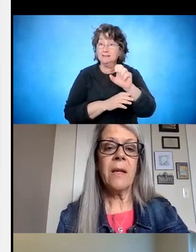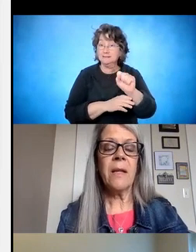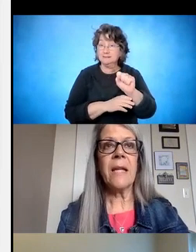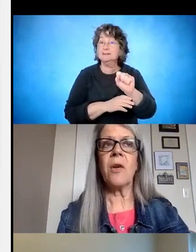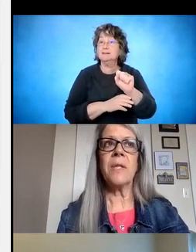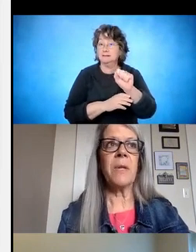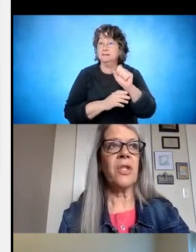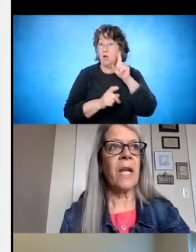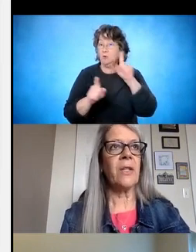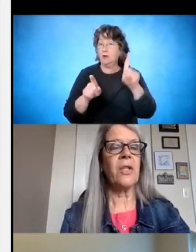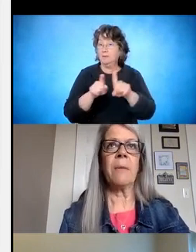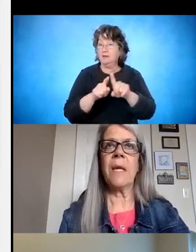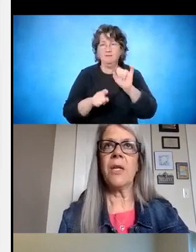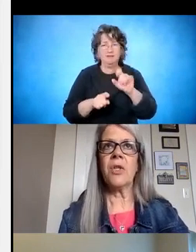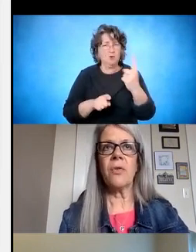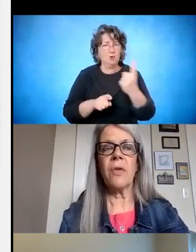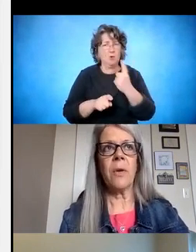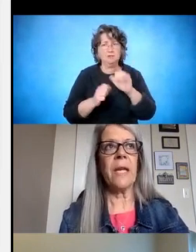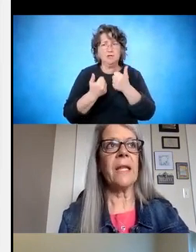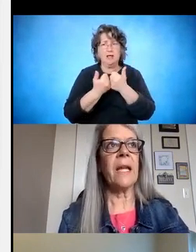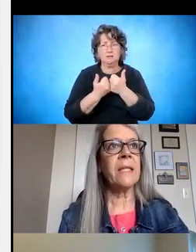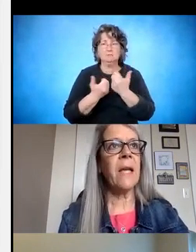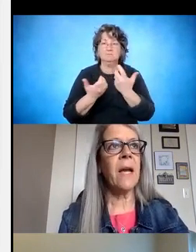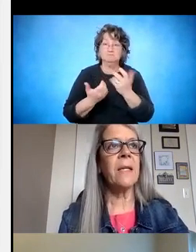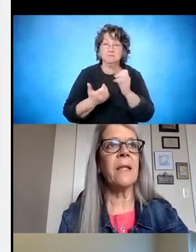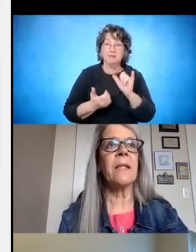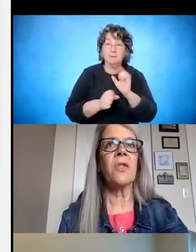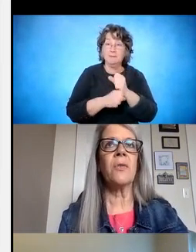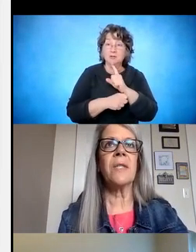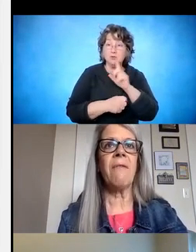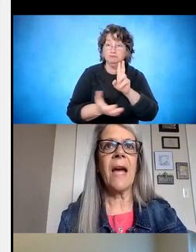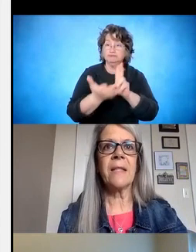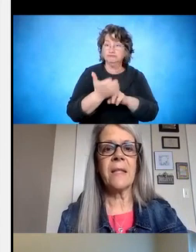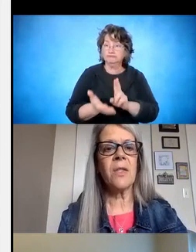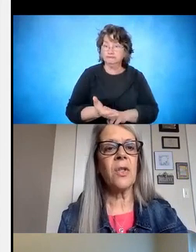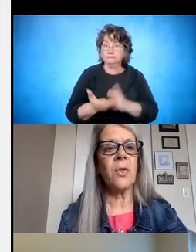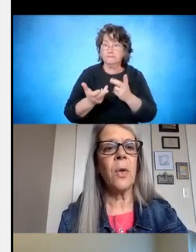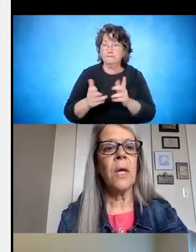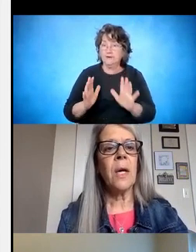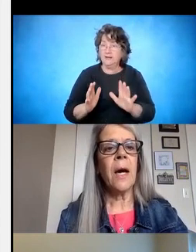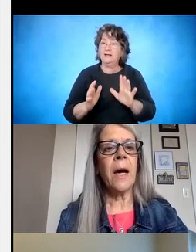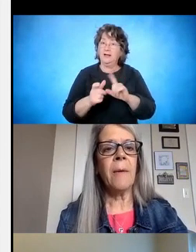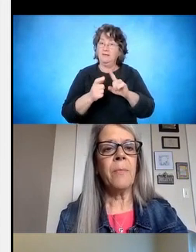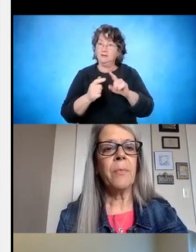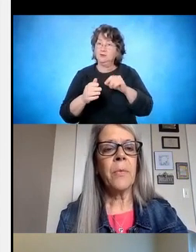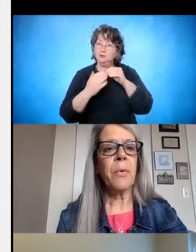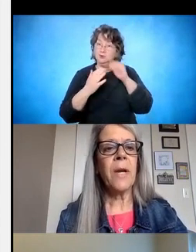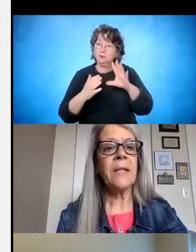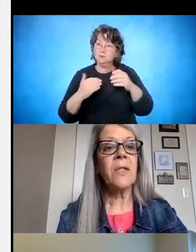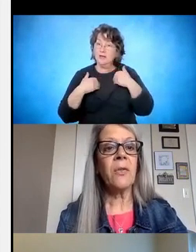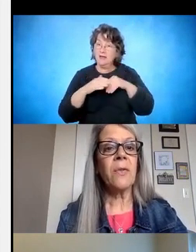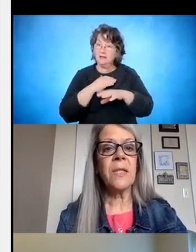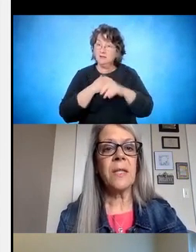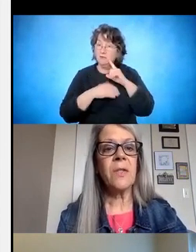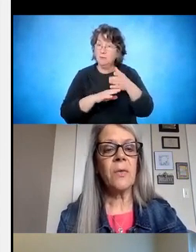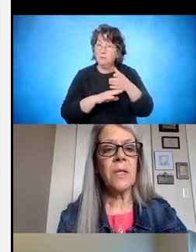And that's always been a challenge, like making sure that we're getting that signed and that students have access to the Pre